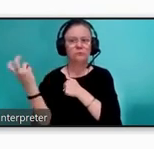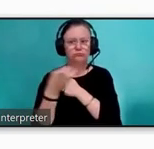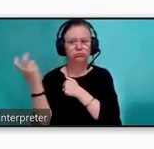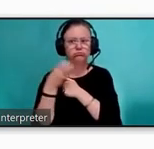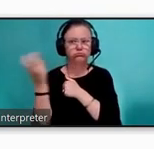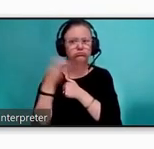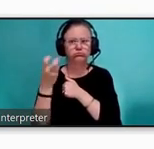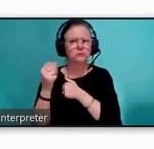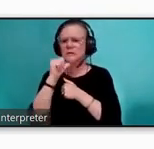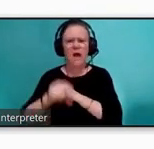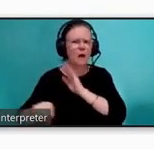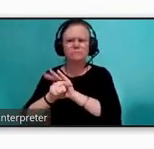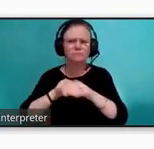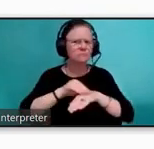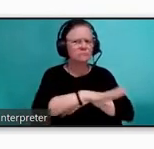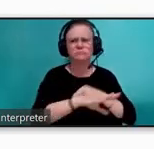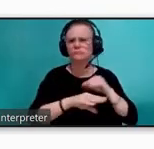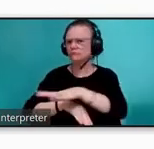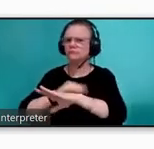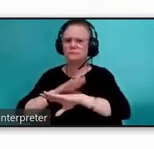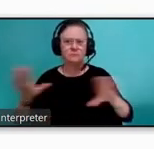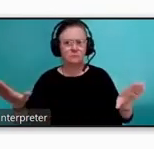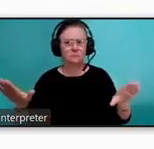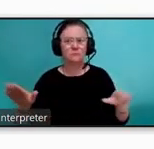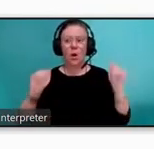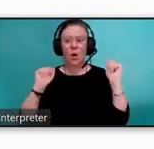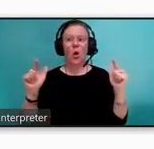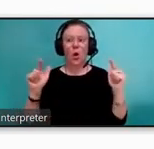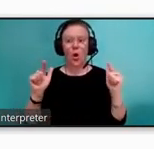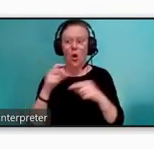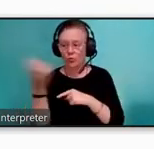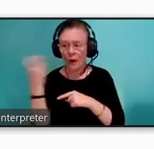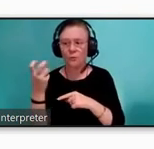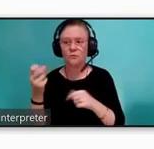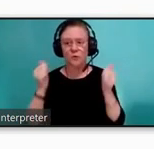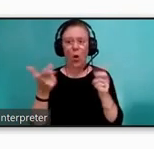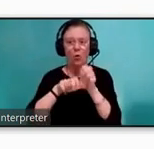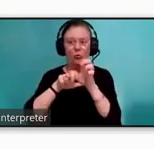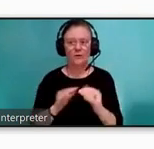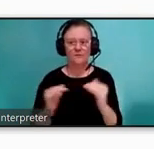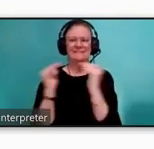disproportionate or disparate impact since it would affect all routes and riders in the same way.